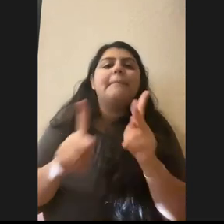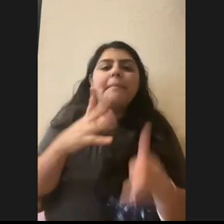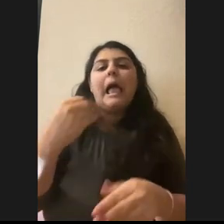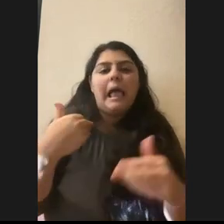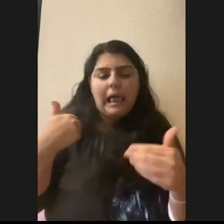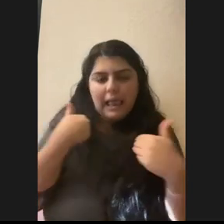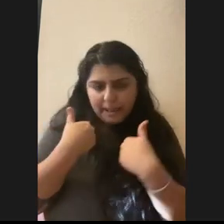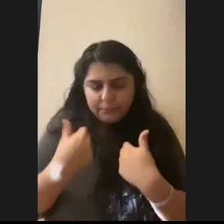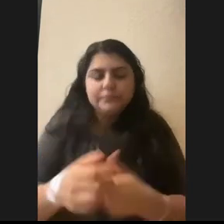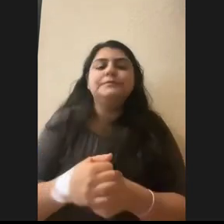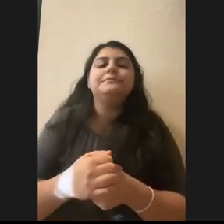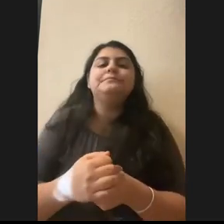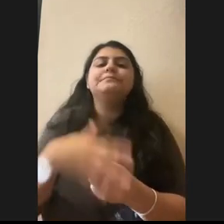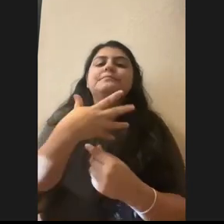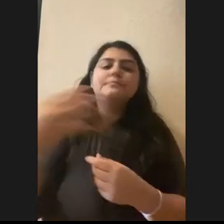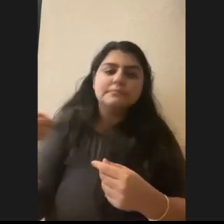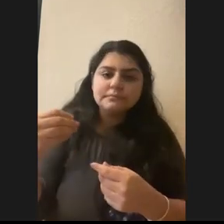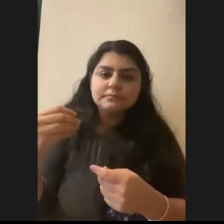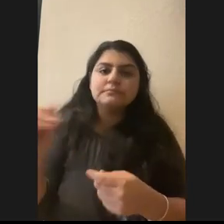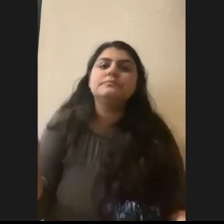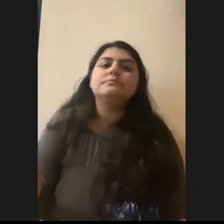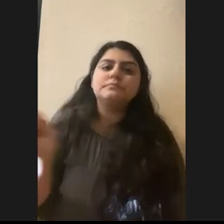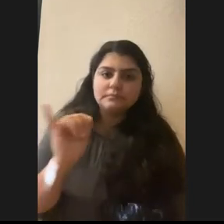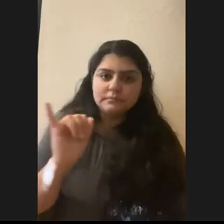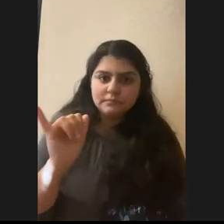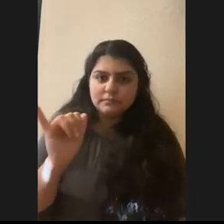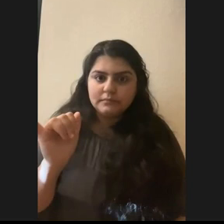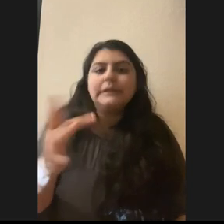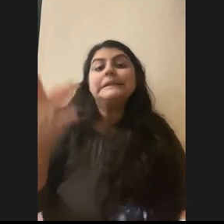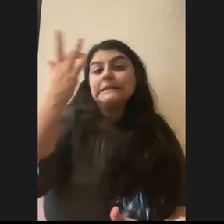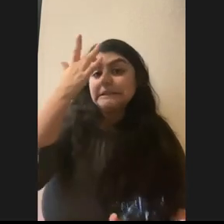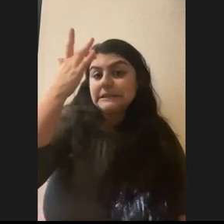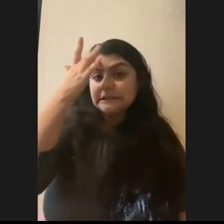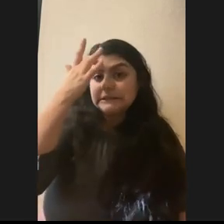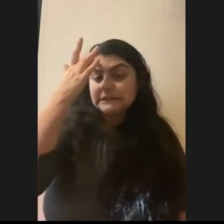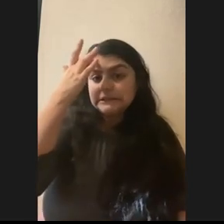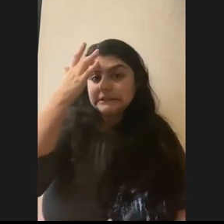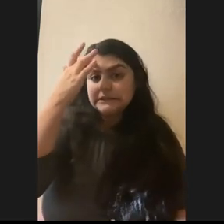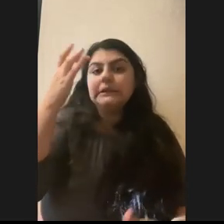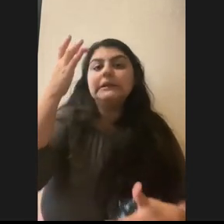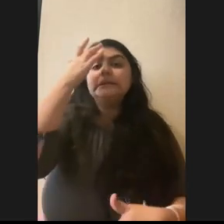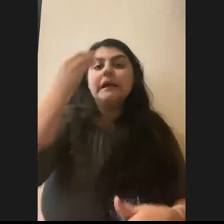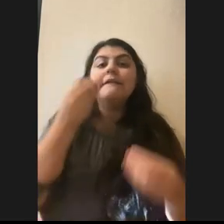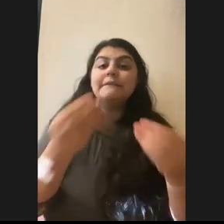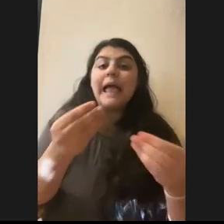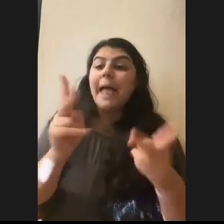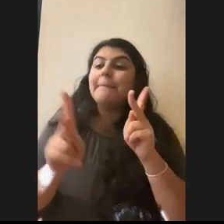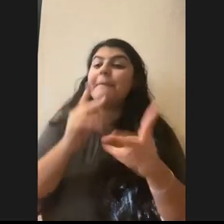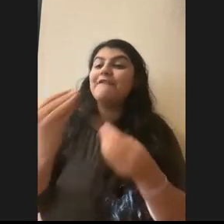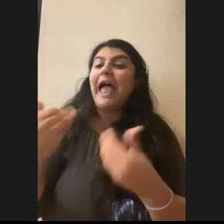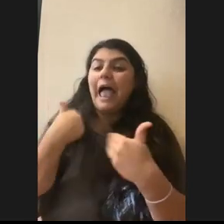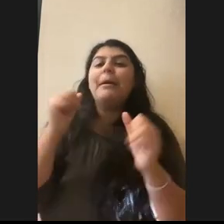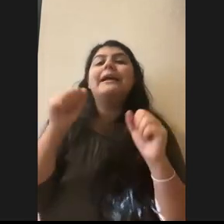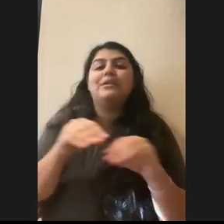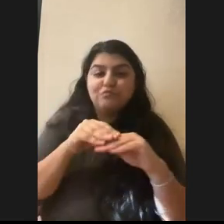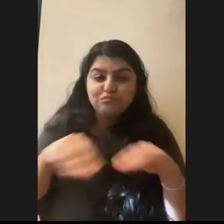And, um, another big thing is disease. So people feeding animals, that can spread disease